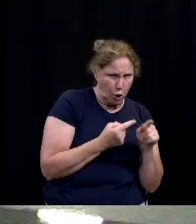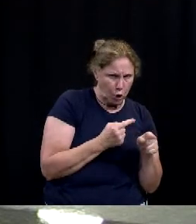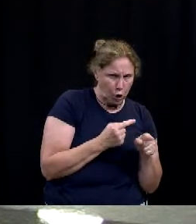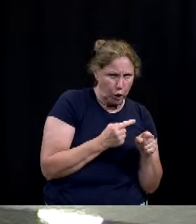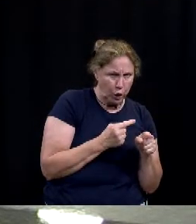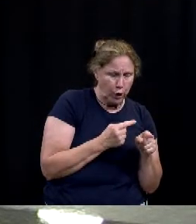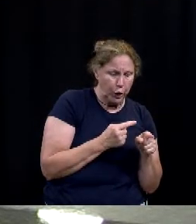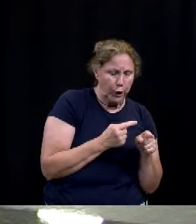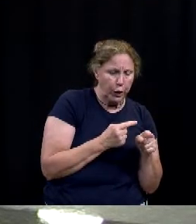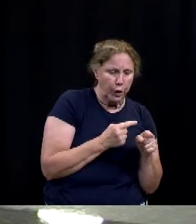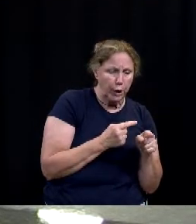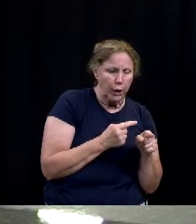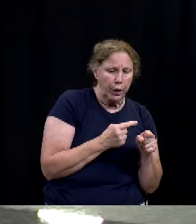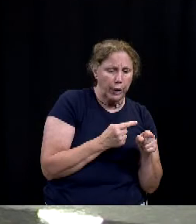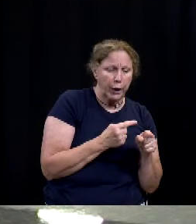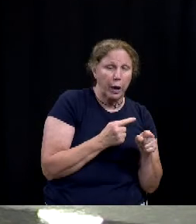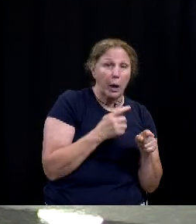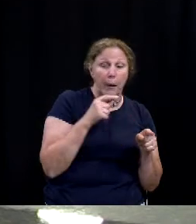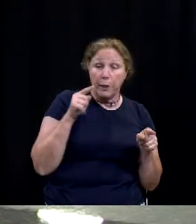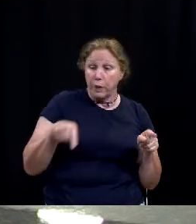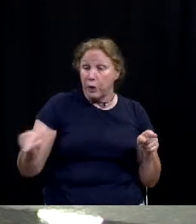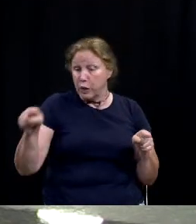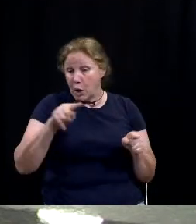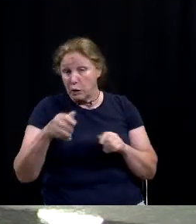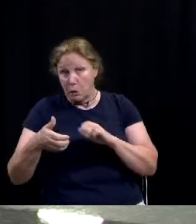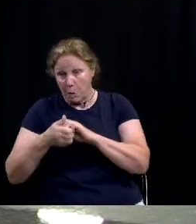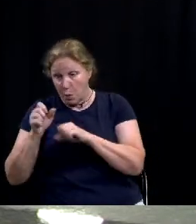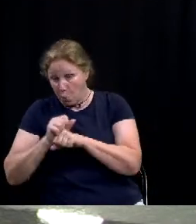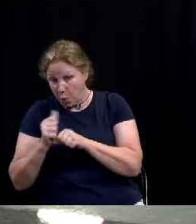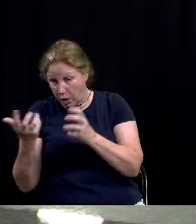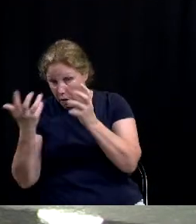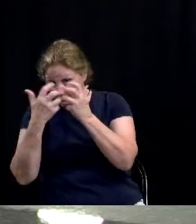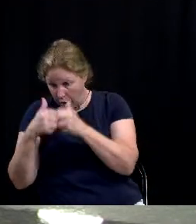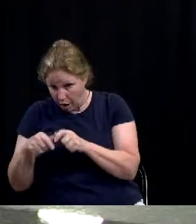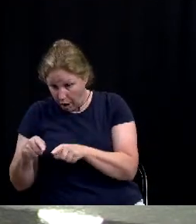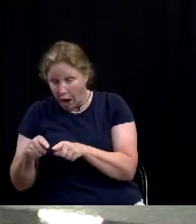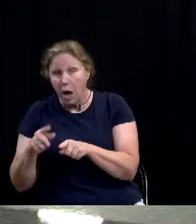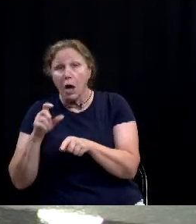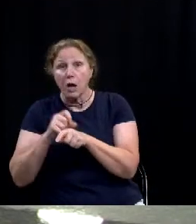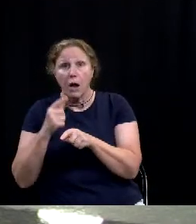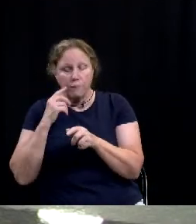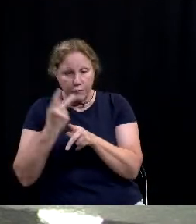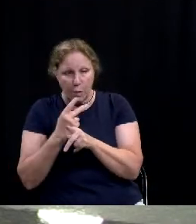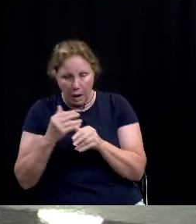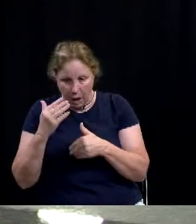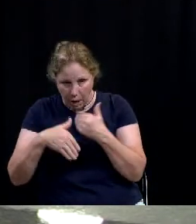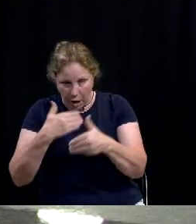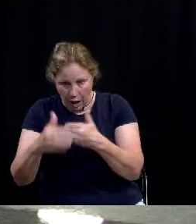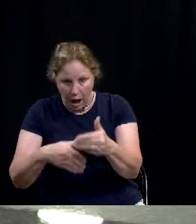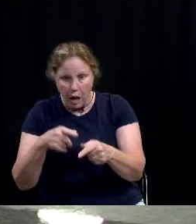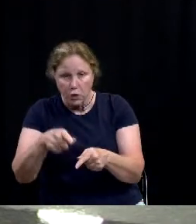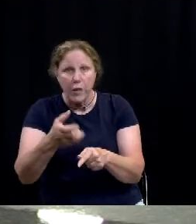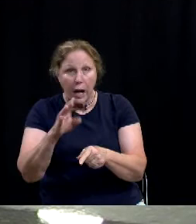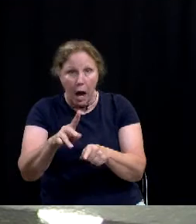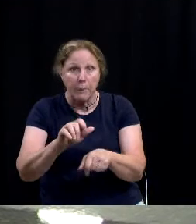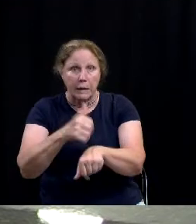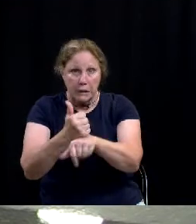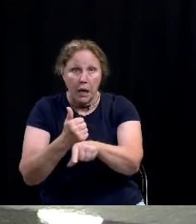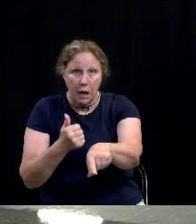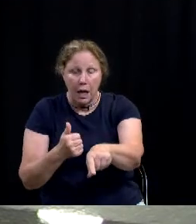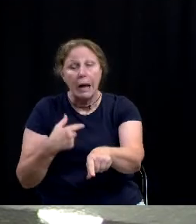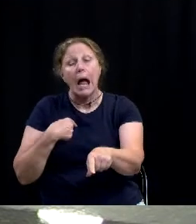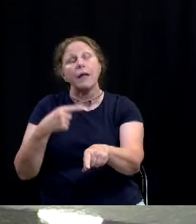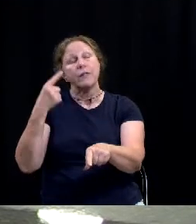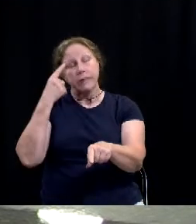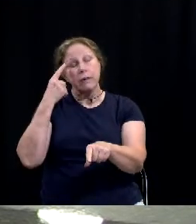lot of uh a lot of those partners that are coming together and really forging a pathway forward to that crisis hub um and so i think